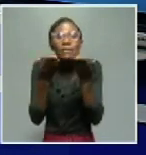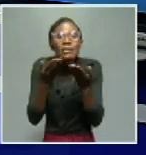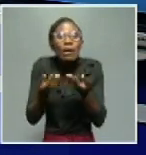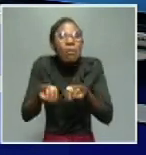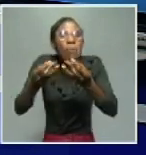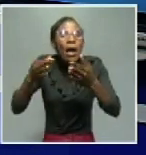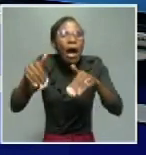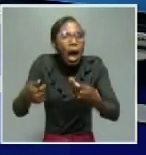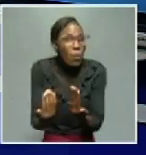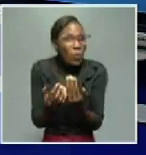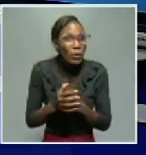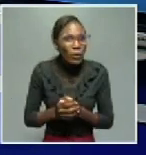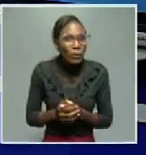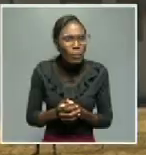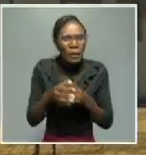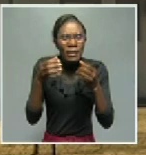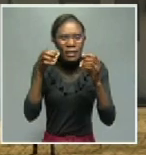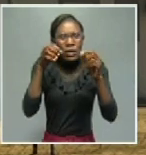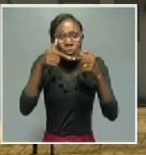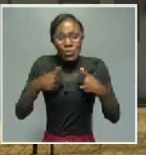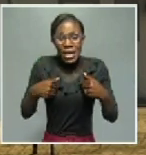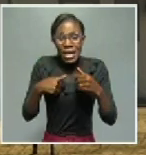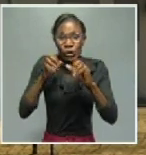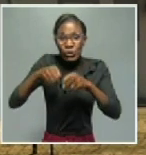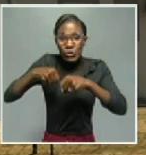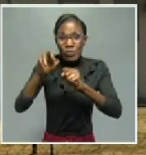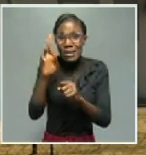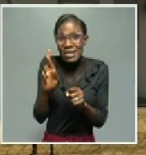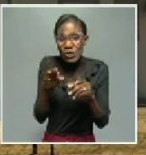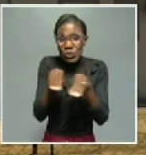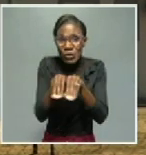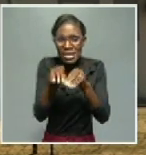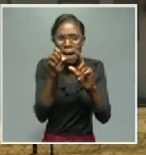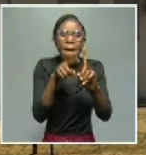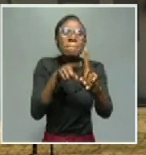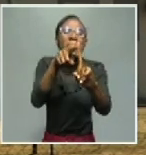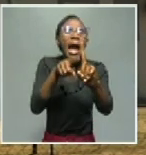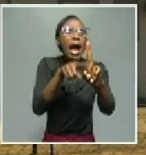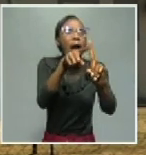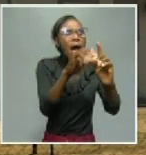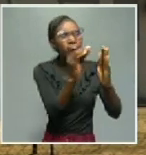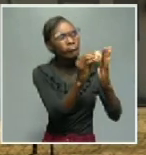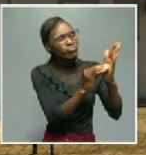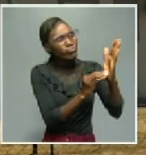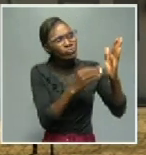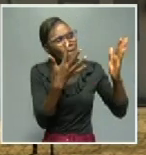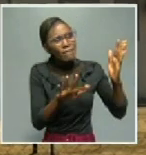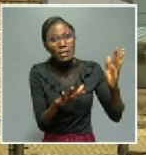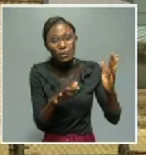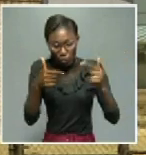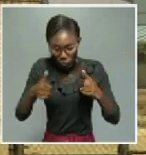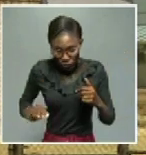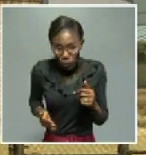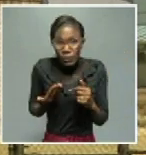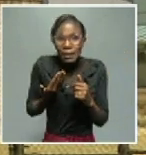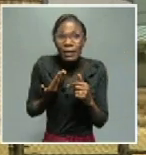We have met a lot of our set goals. Despite the various challenges, one of the things that we have done the most is is actually to do more with